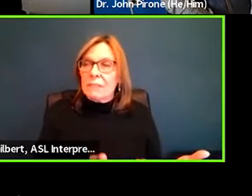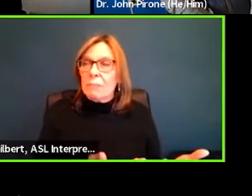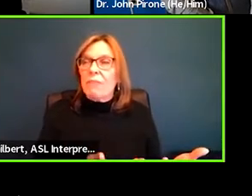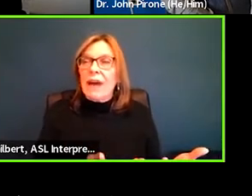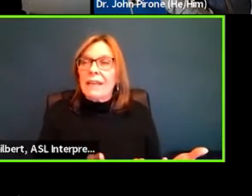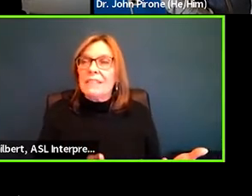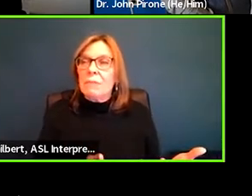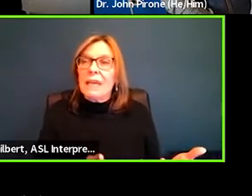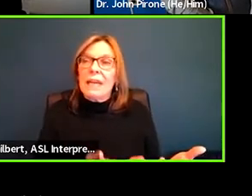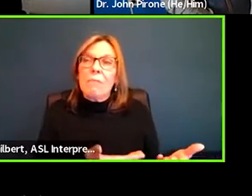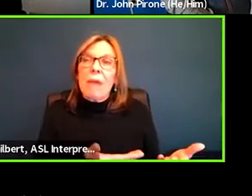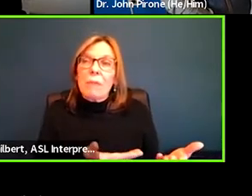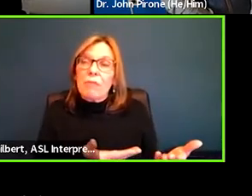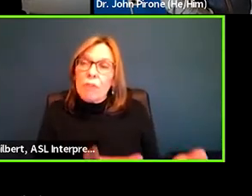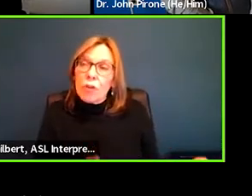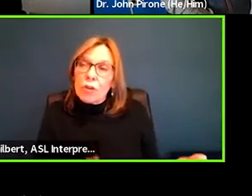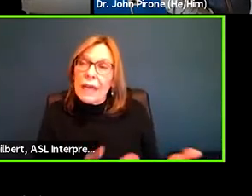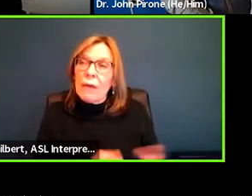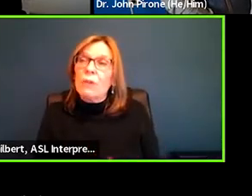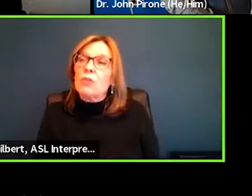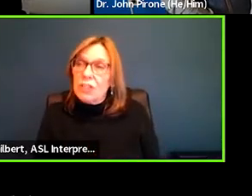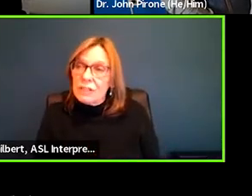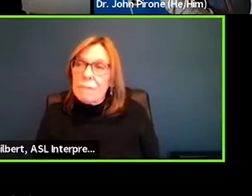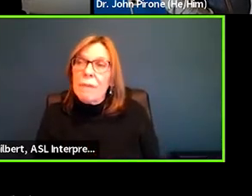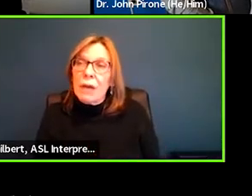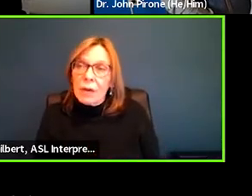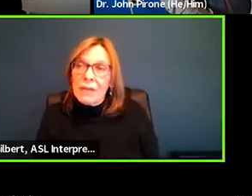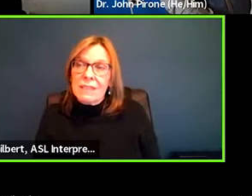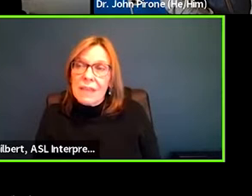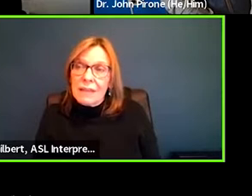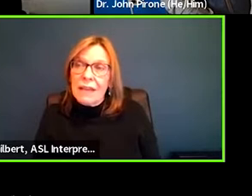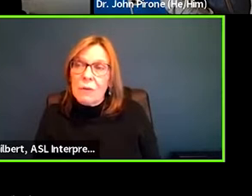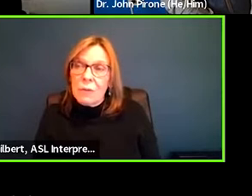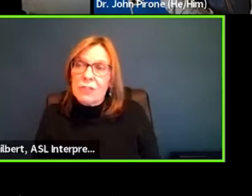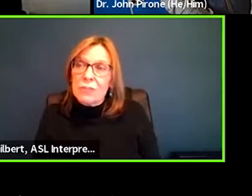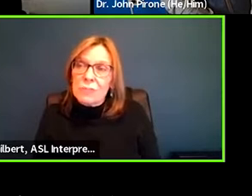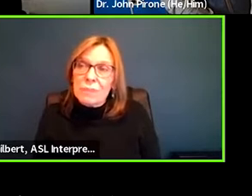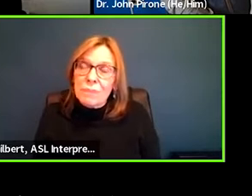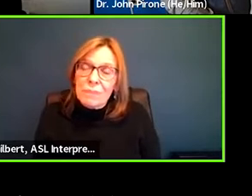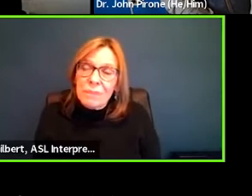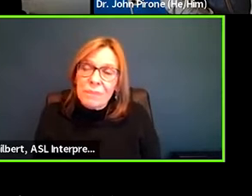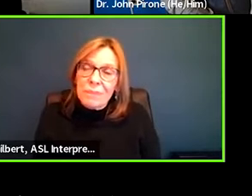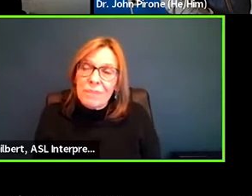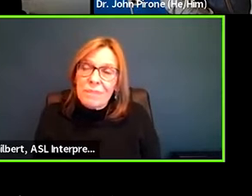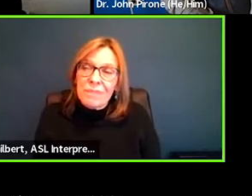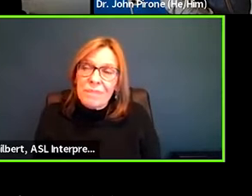if it's provided to me in my preferred language, which is American sign language.